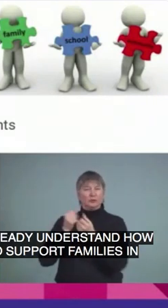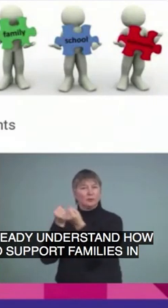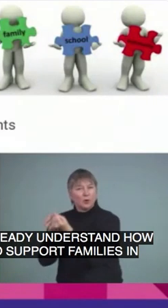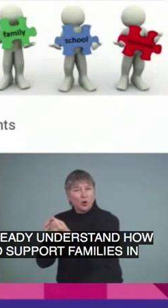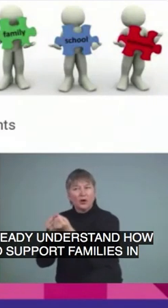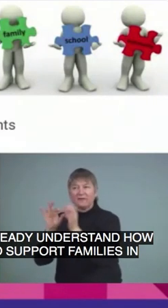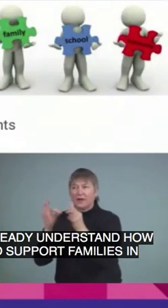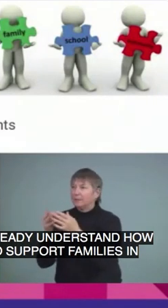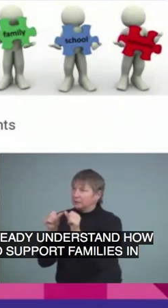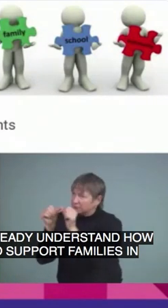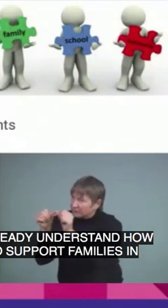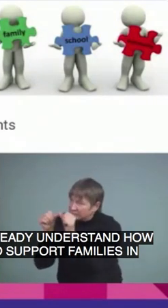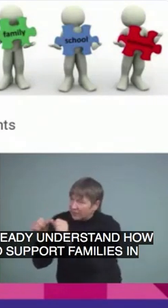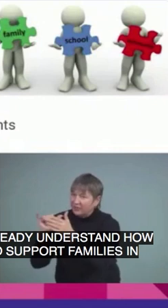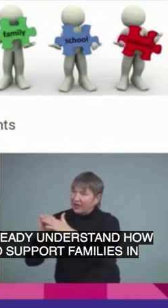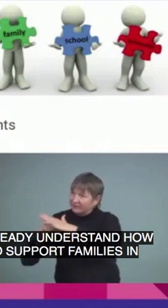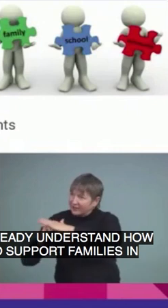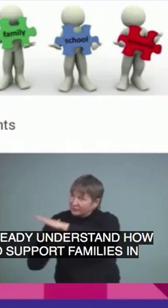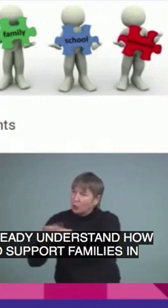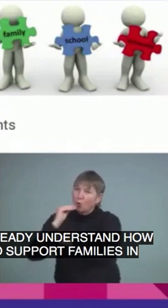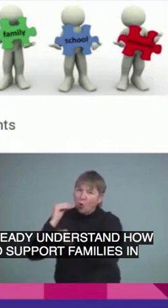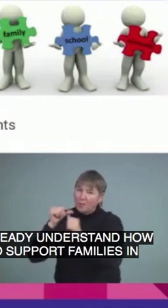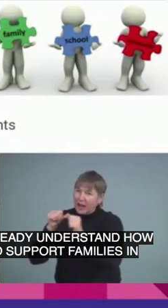to have that foundational home language.